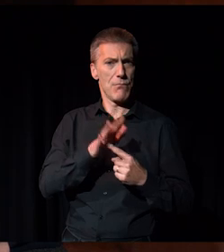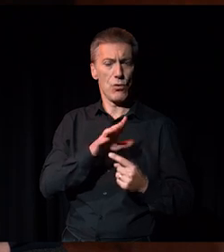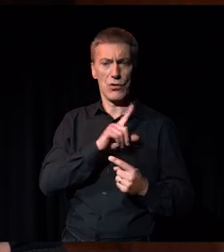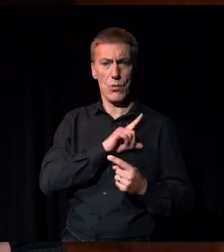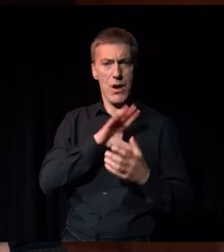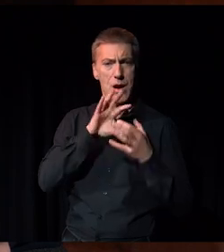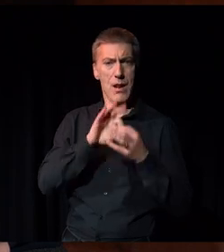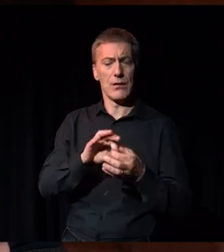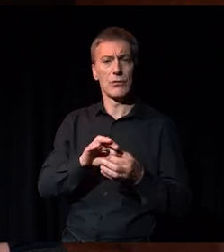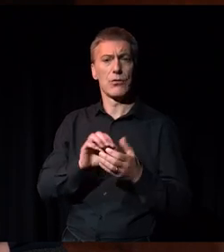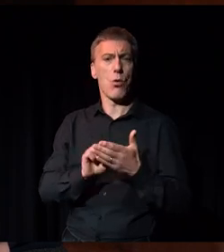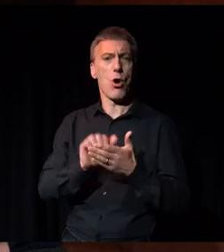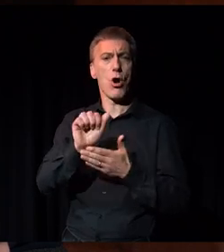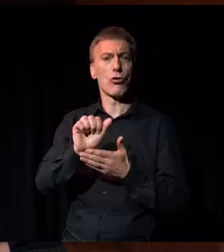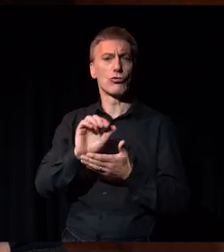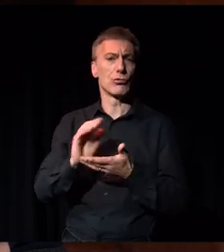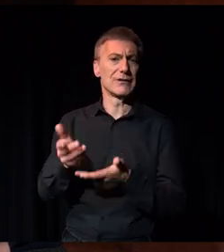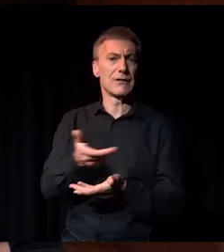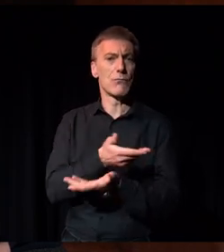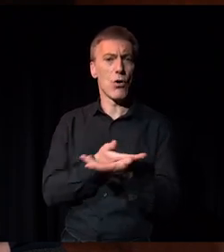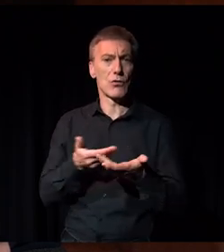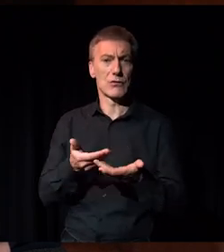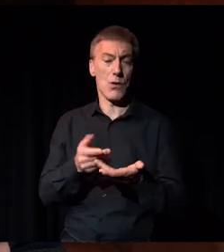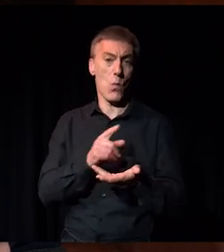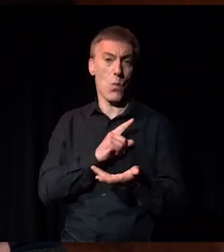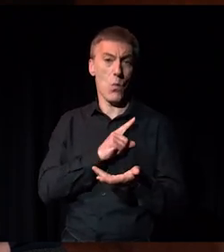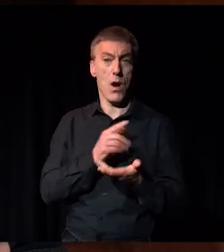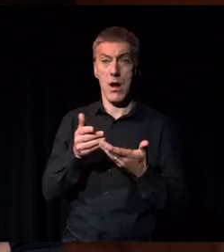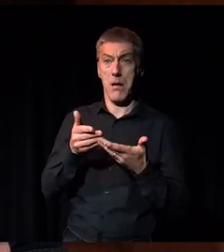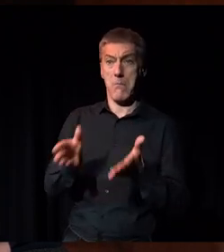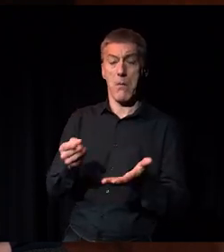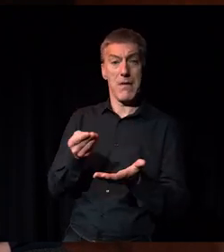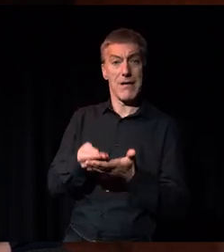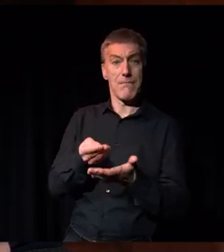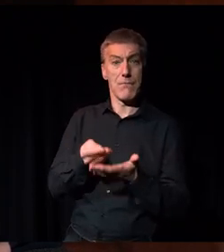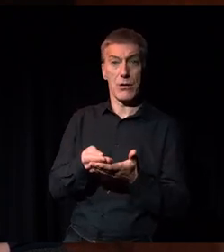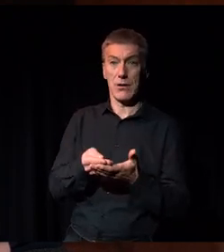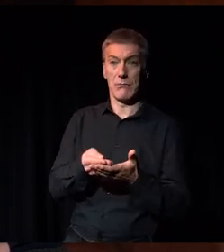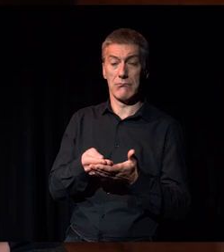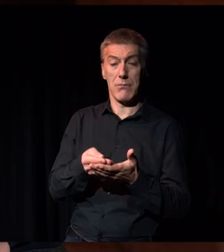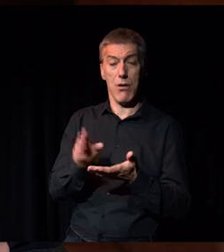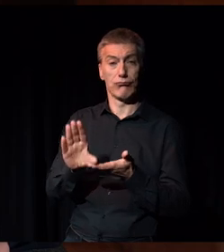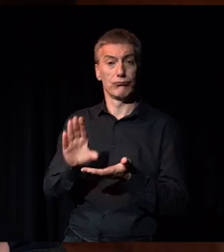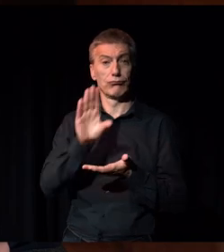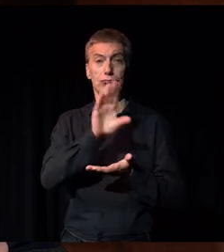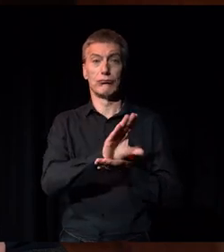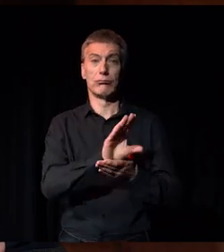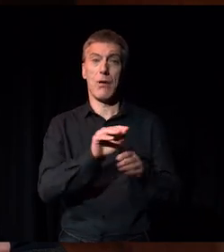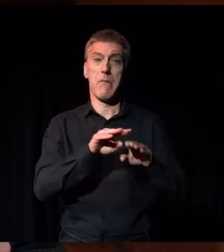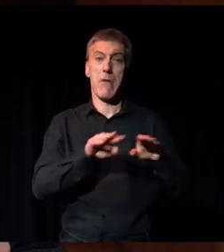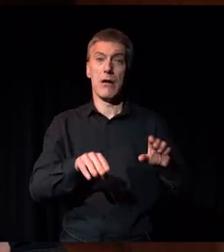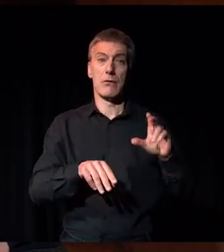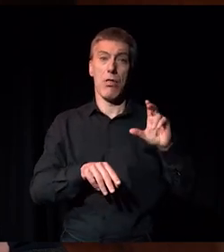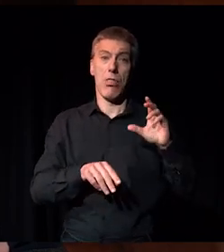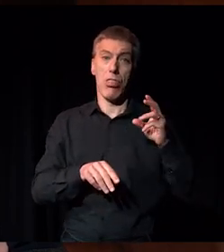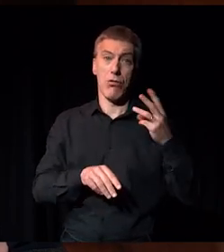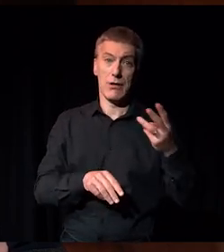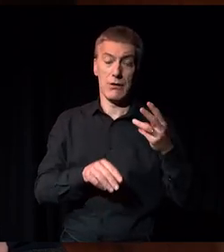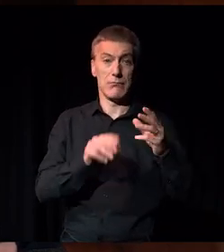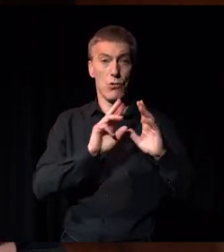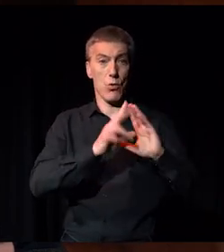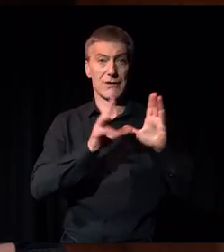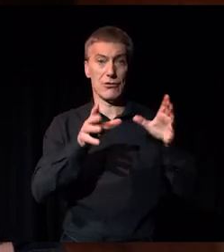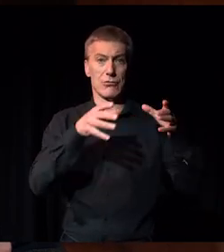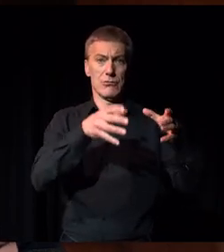especially as we're asking questions as to whether or not public money that band three arts organisations receive is actually directly